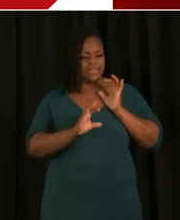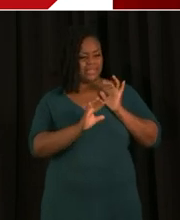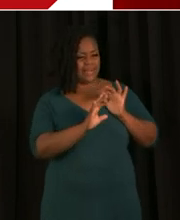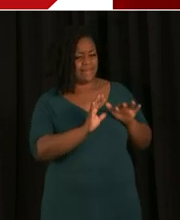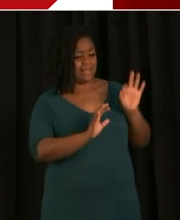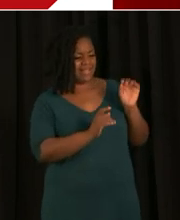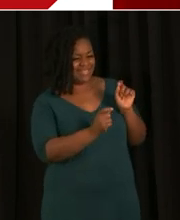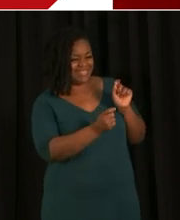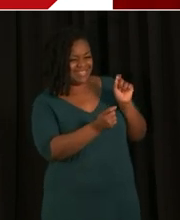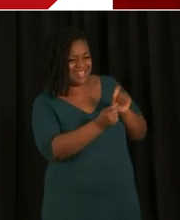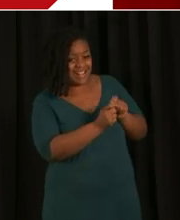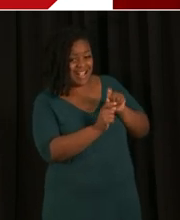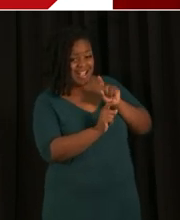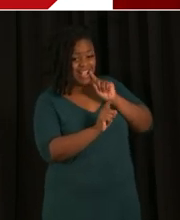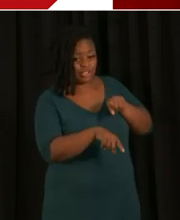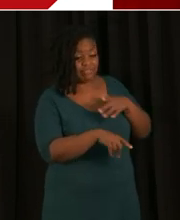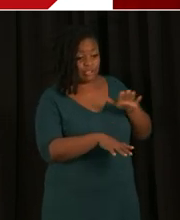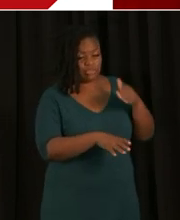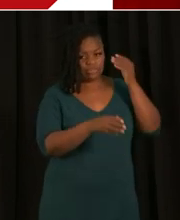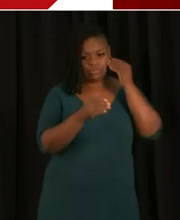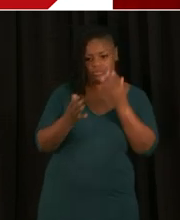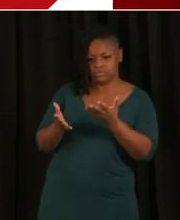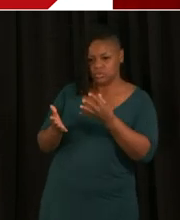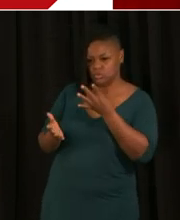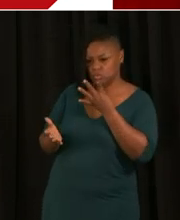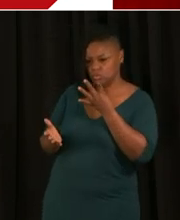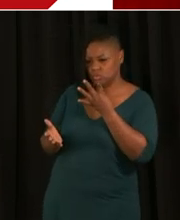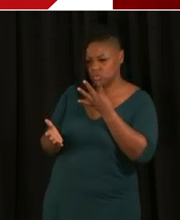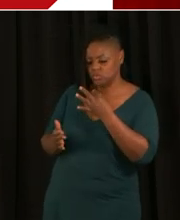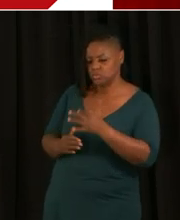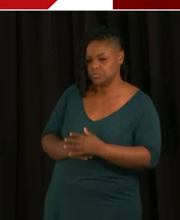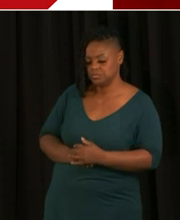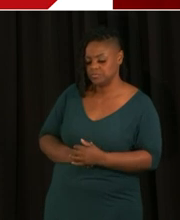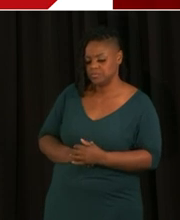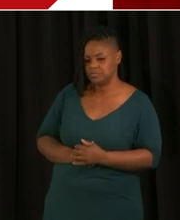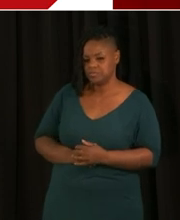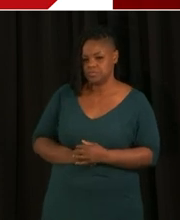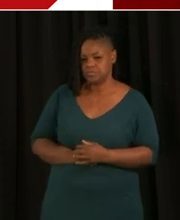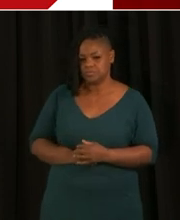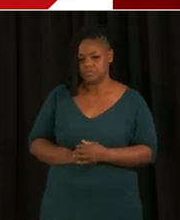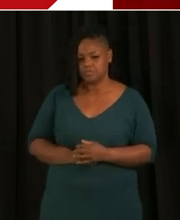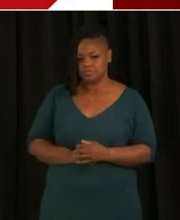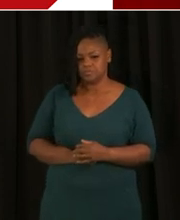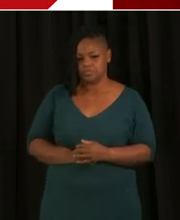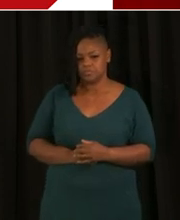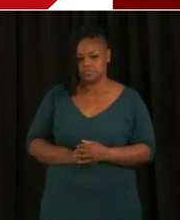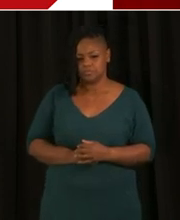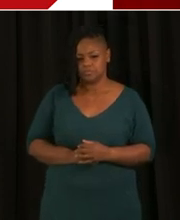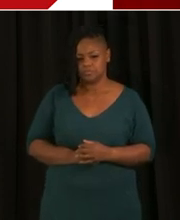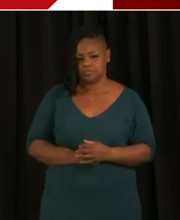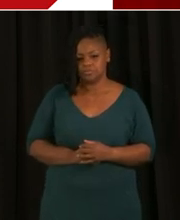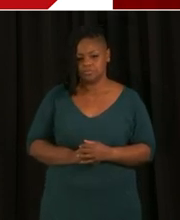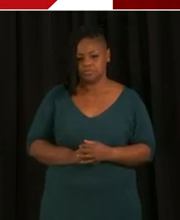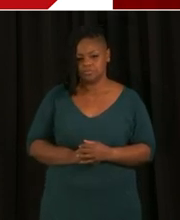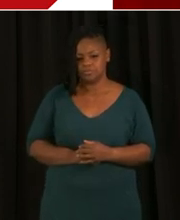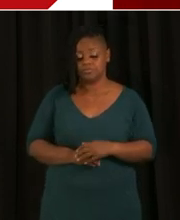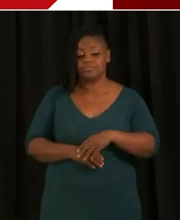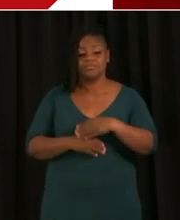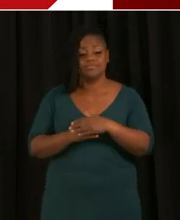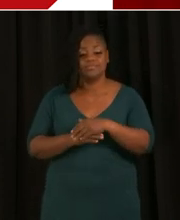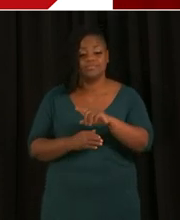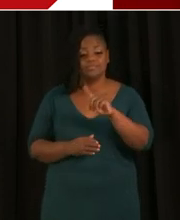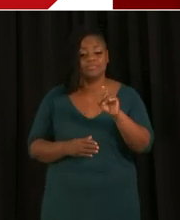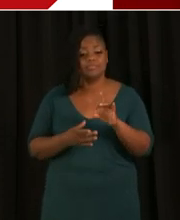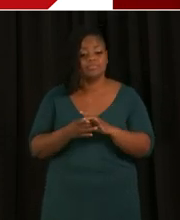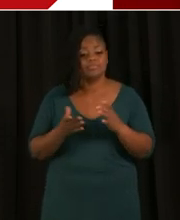Great, thank you Clint. We're going to go to the next question, which is for the Chancellor.